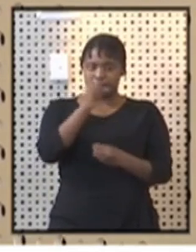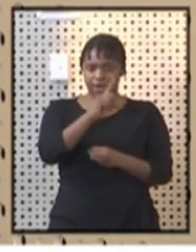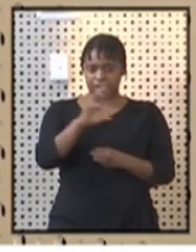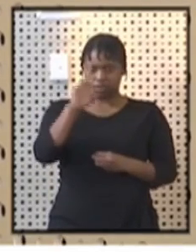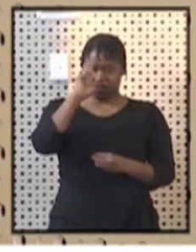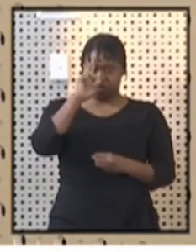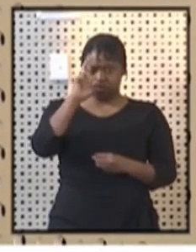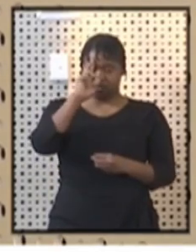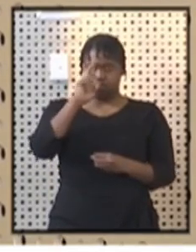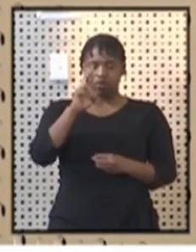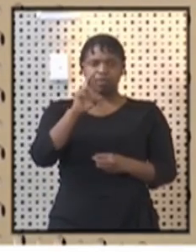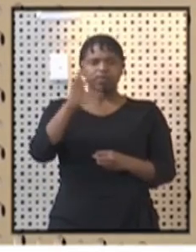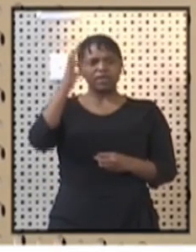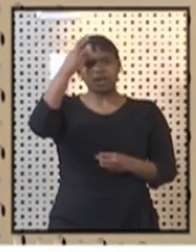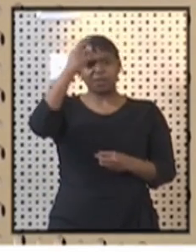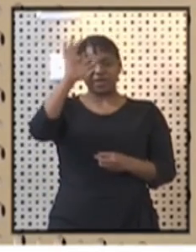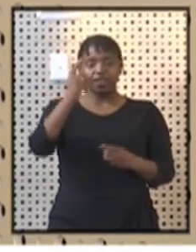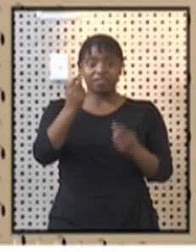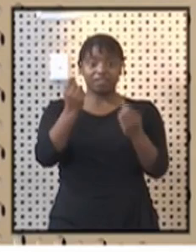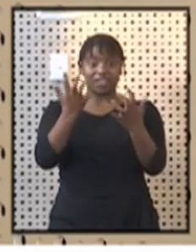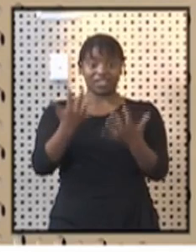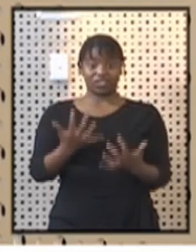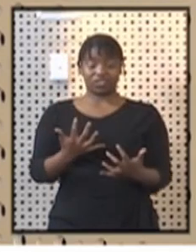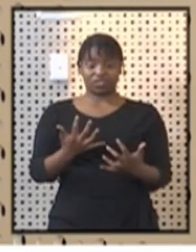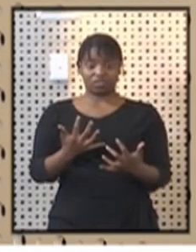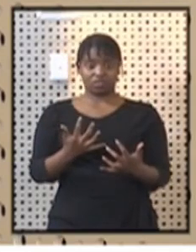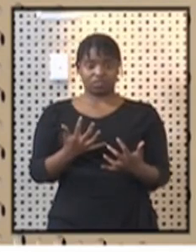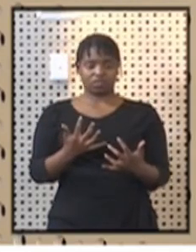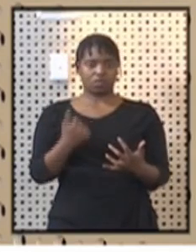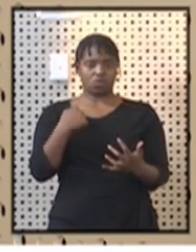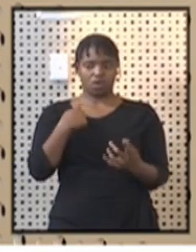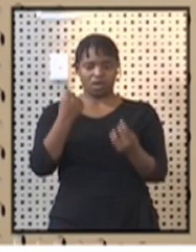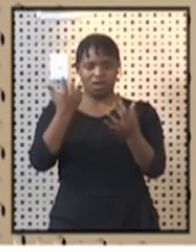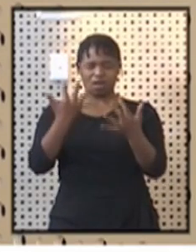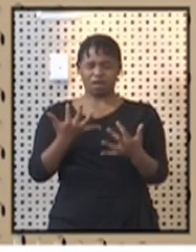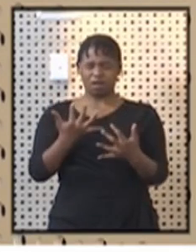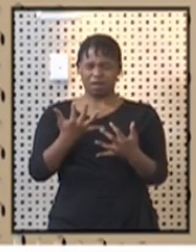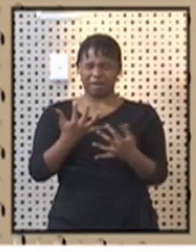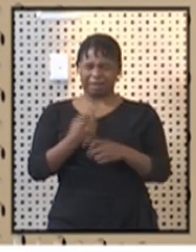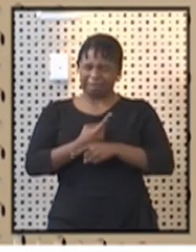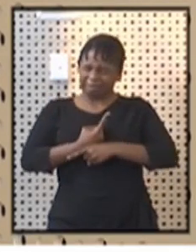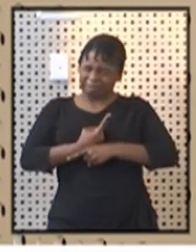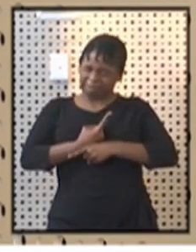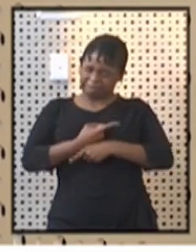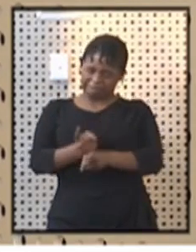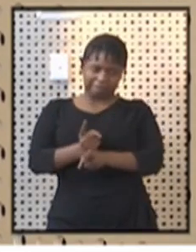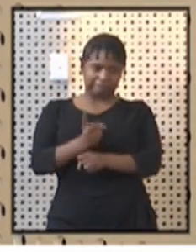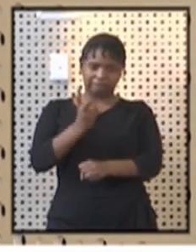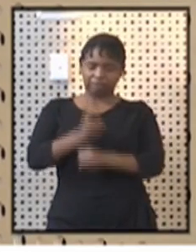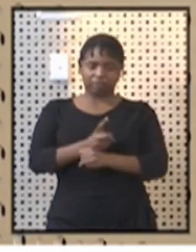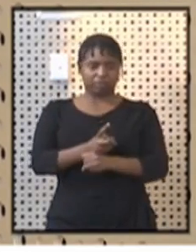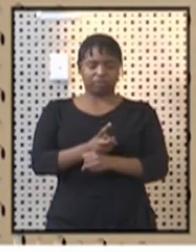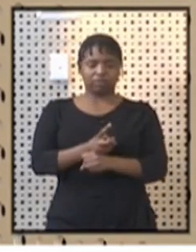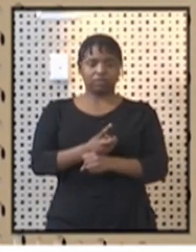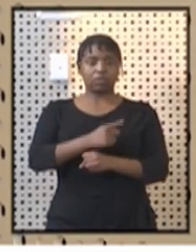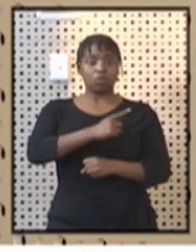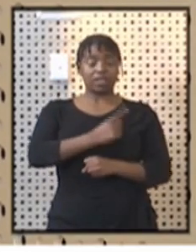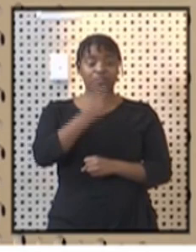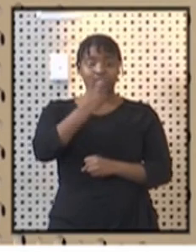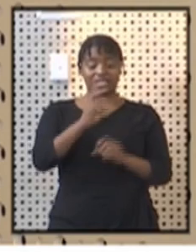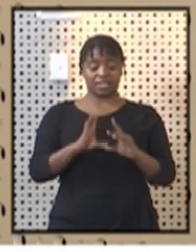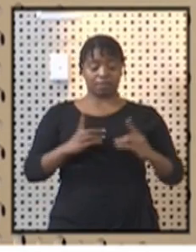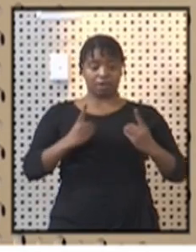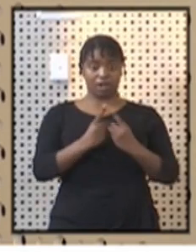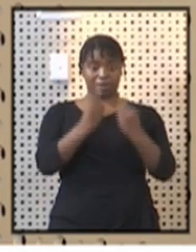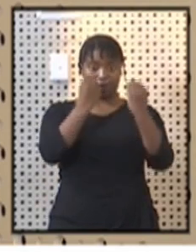even in government, the fiscal is constrained. If you look at our department budget